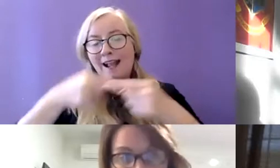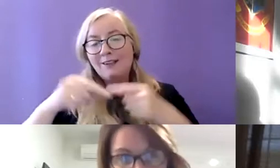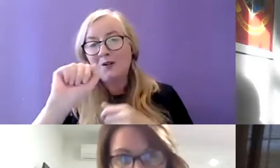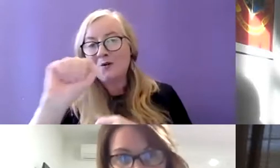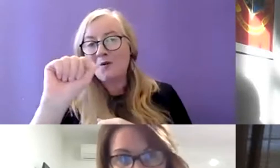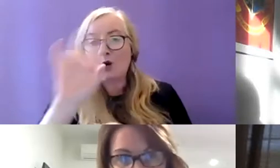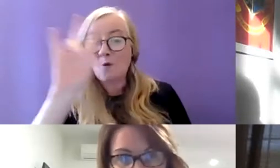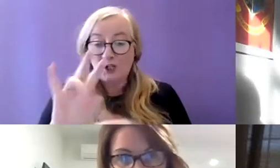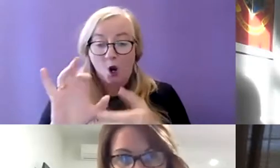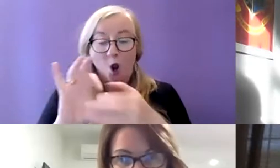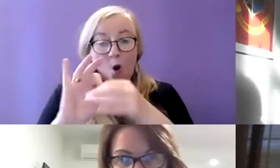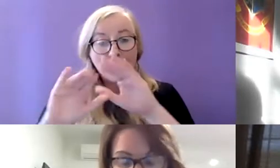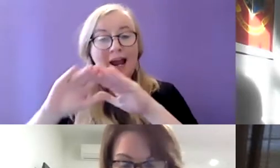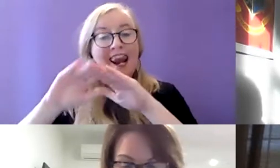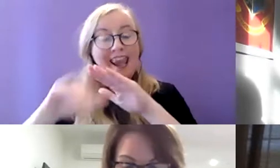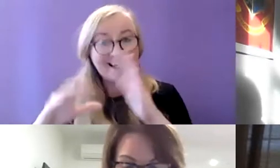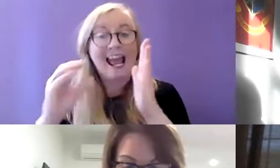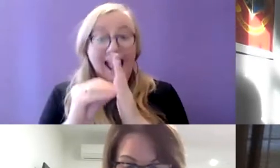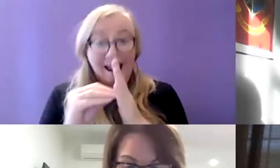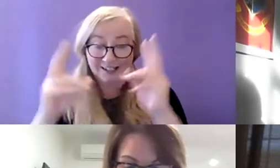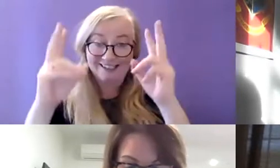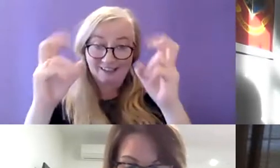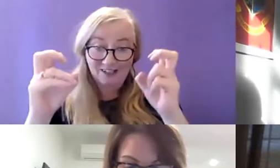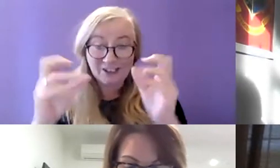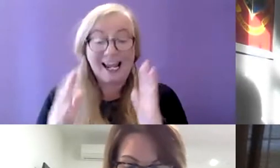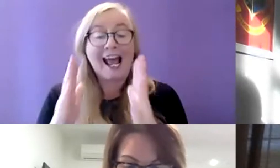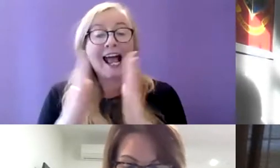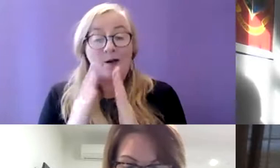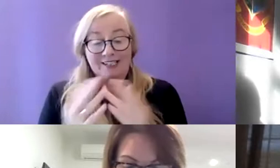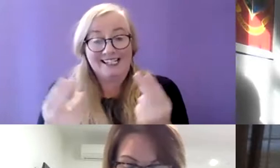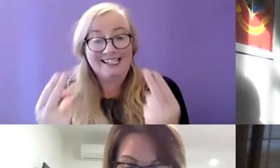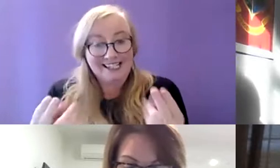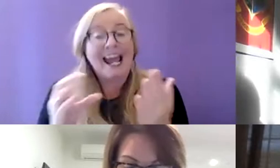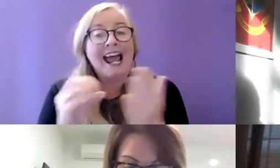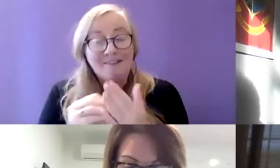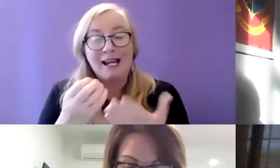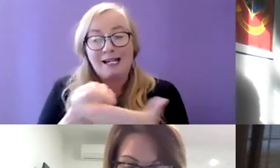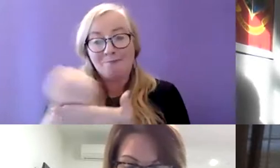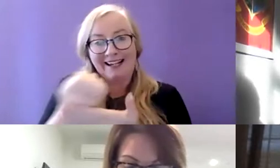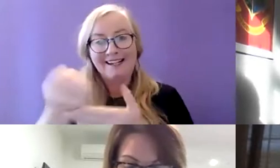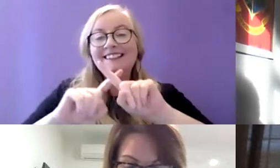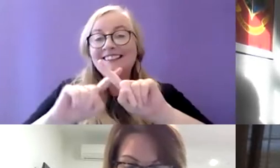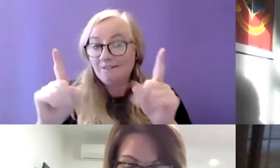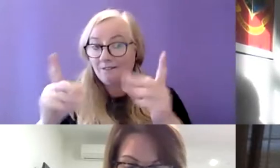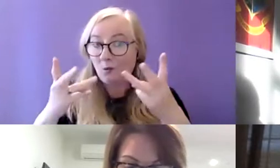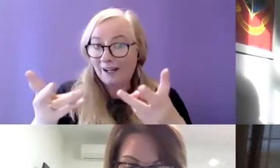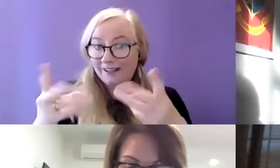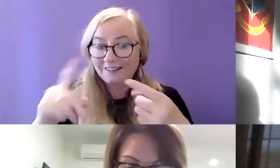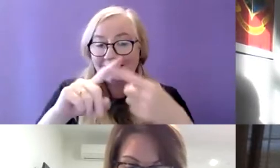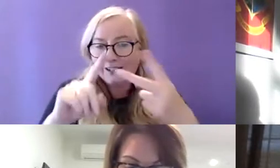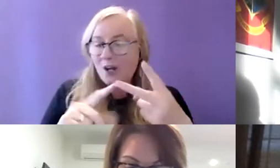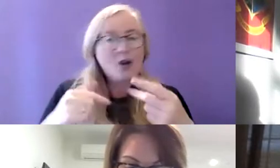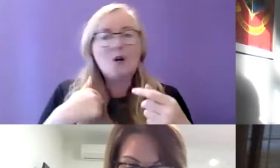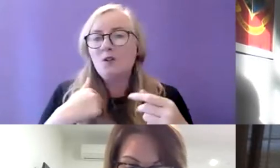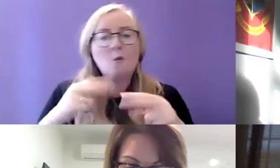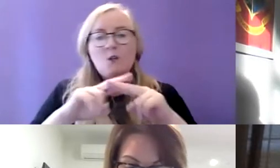homelessness has its definition and then housing need is also defined in a different way so we tend not to conflate the